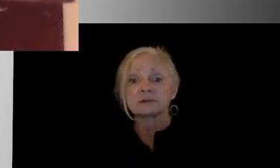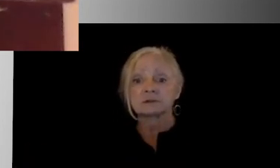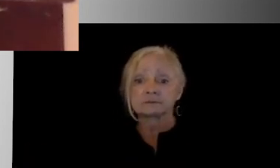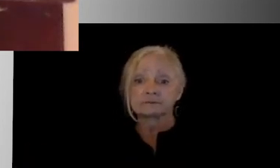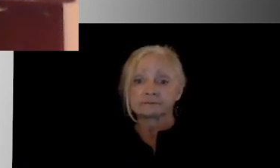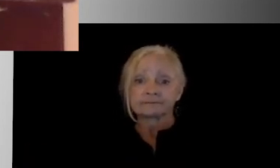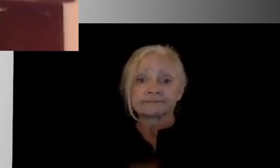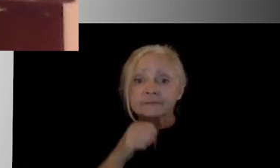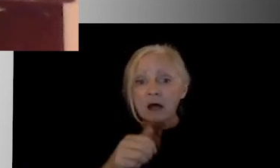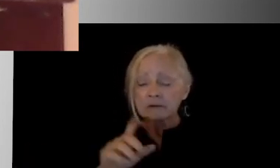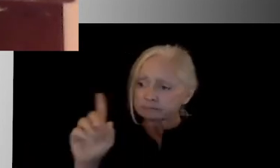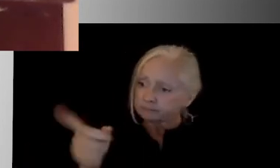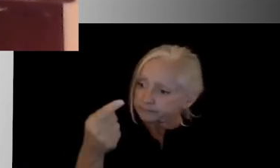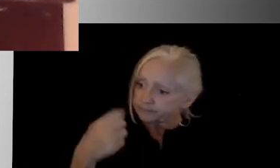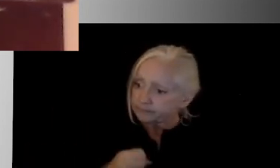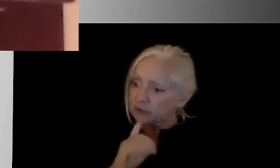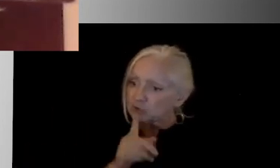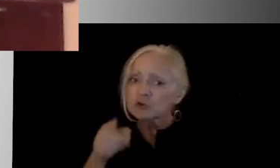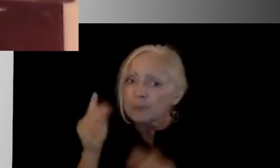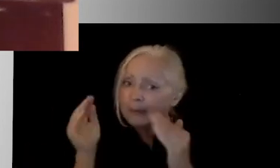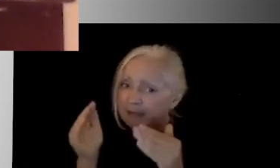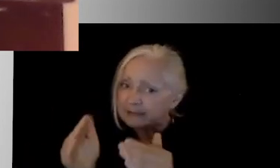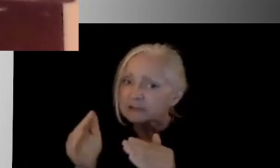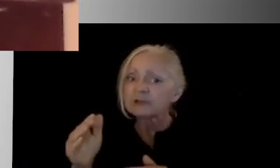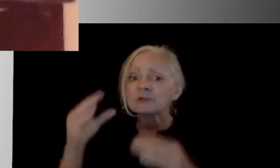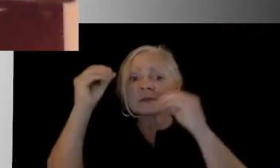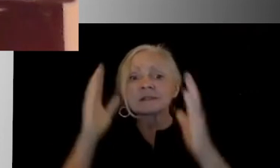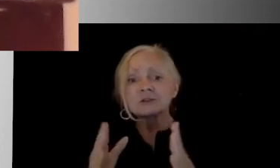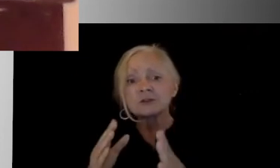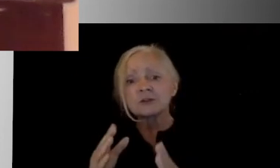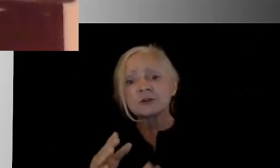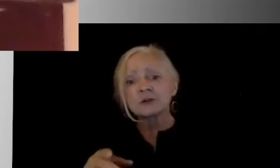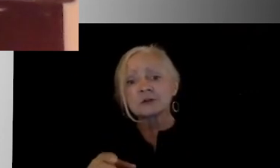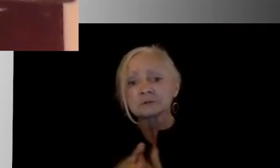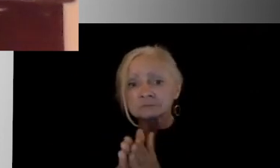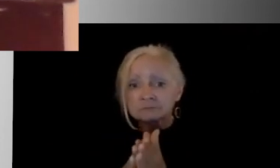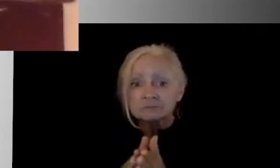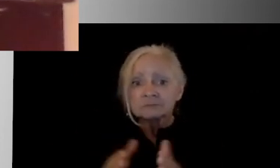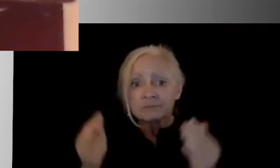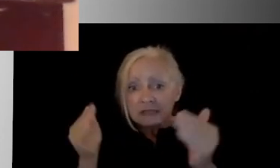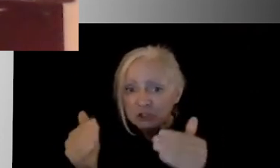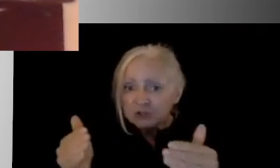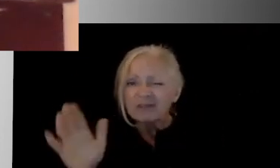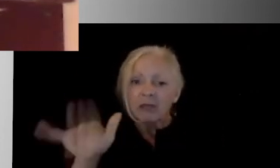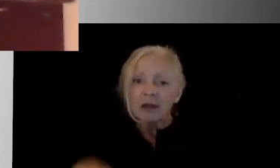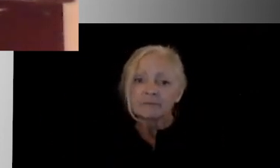attention to the schedule and to the teachers and making sure that they're fully engaged. Okay.